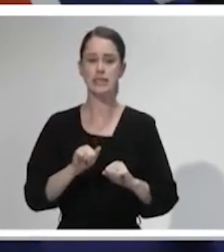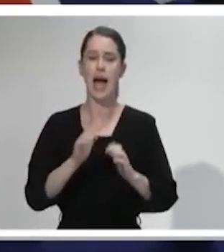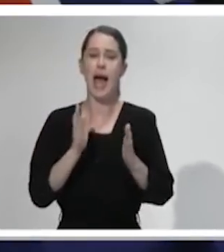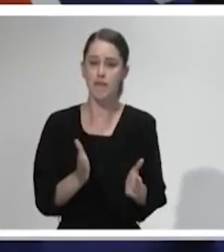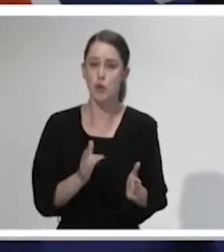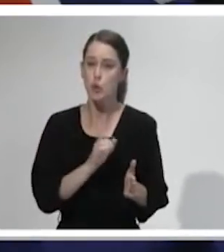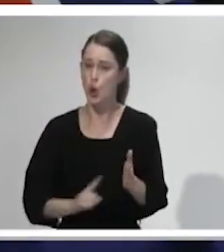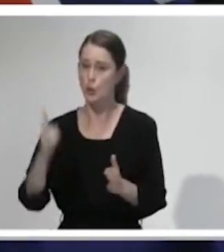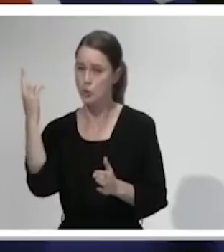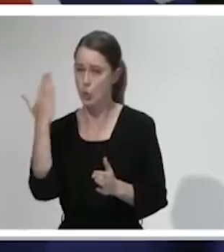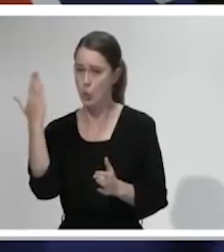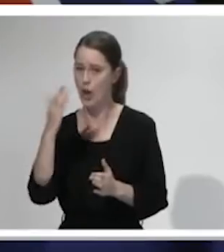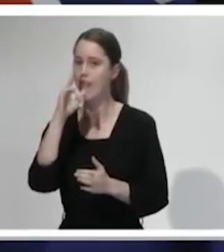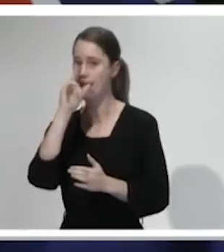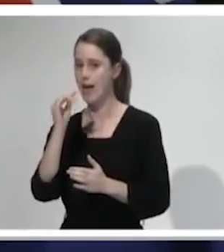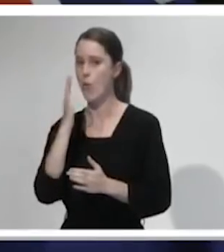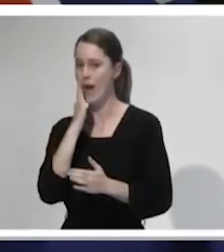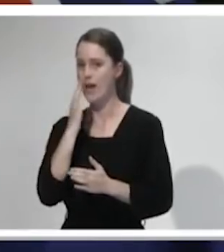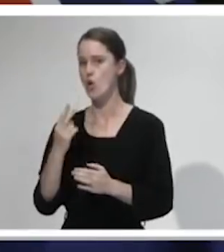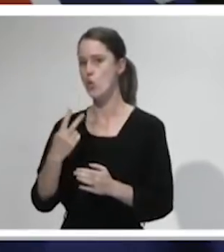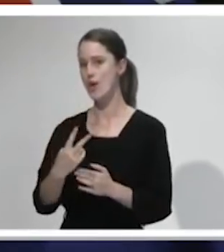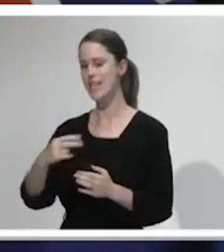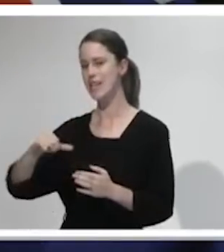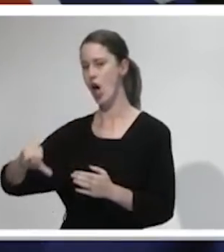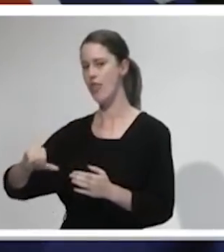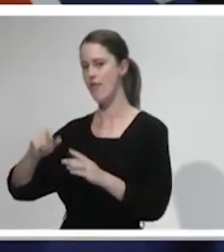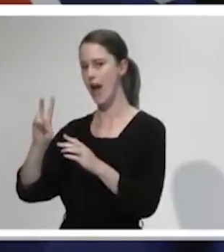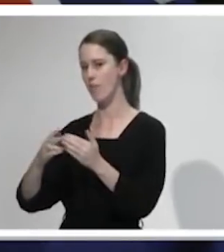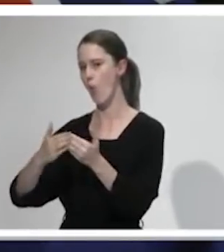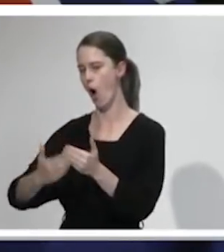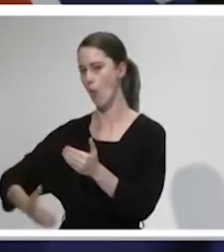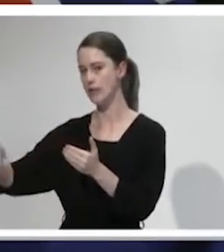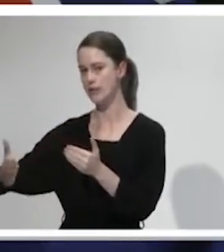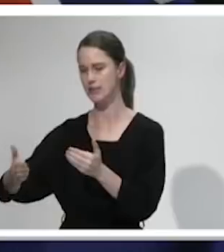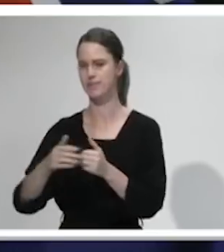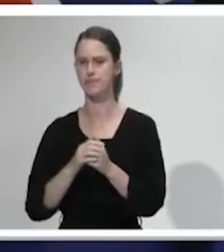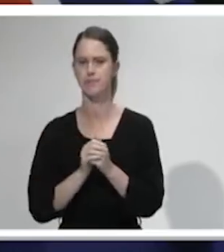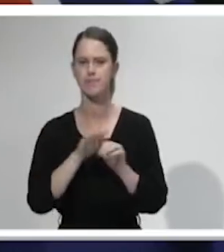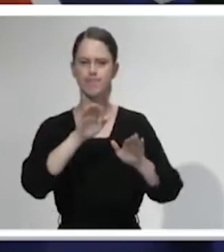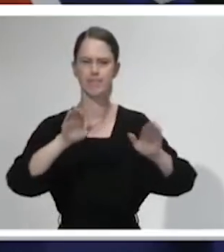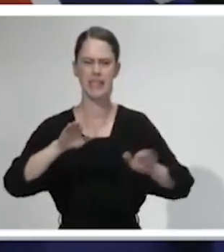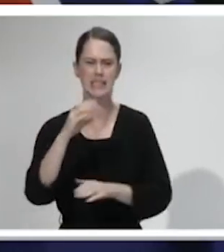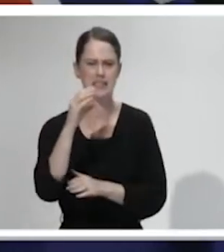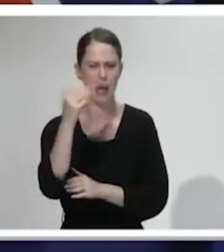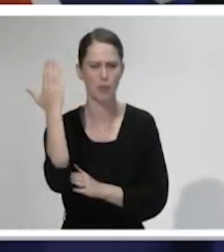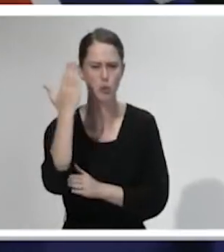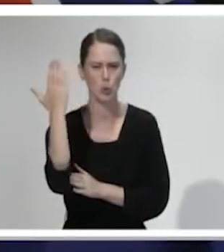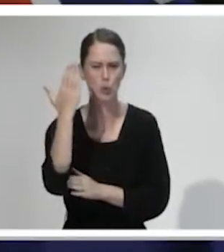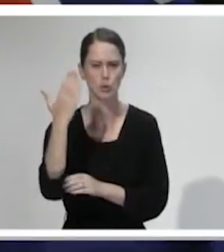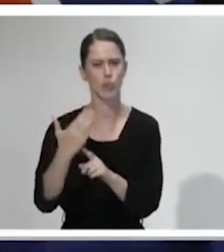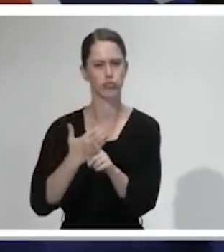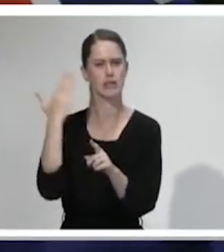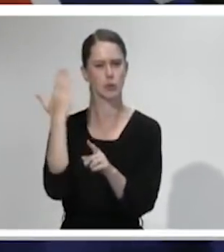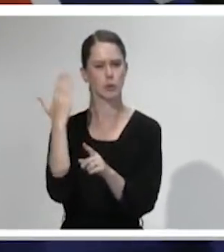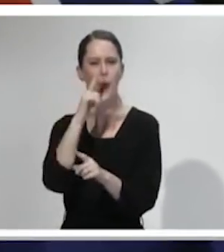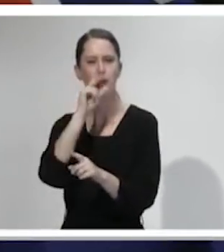be able to from 29 April. I do want to caution. It may take a bit longer for some schools and early learning